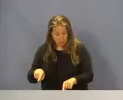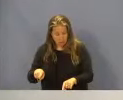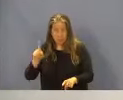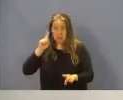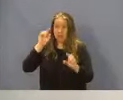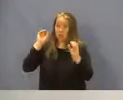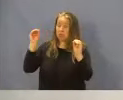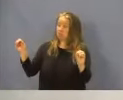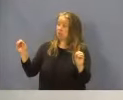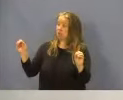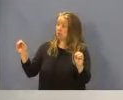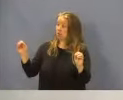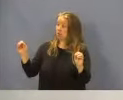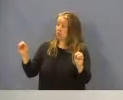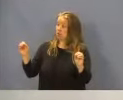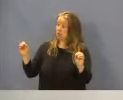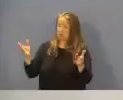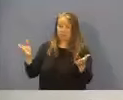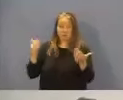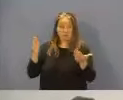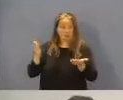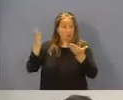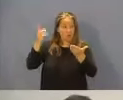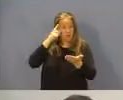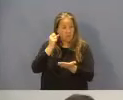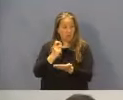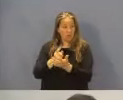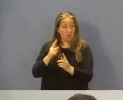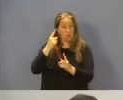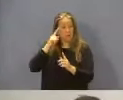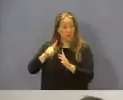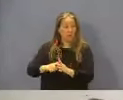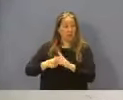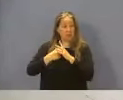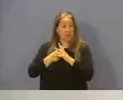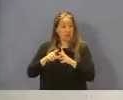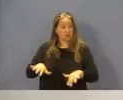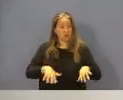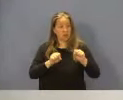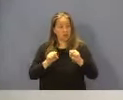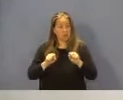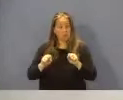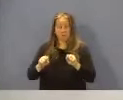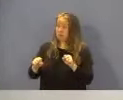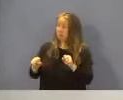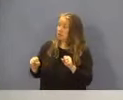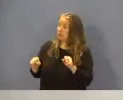Hearing none, is there a motion for approval for initial adoption? Motion for approval.